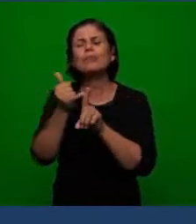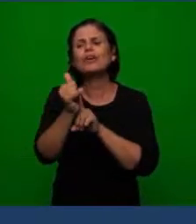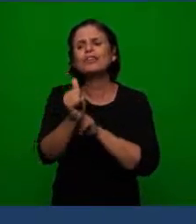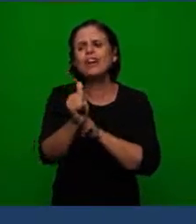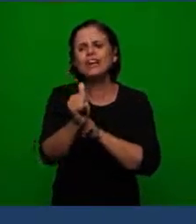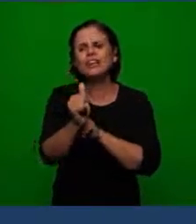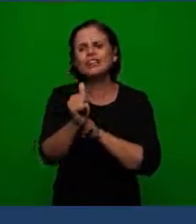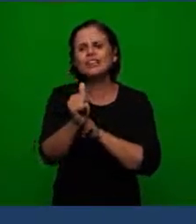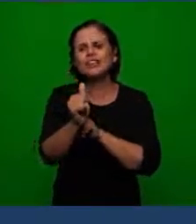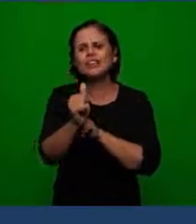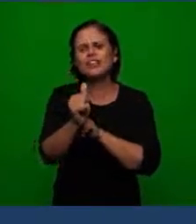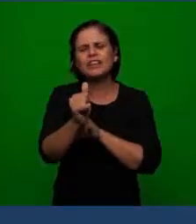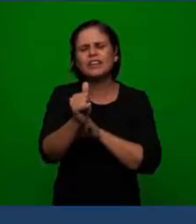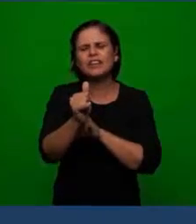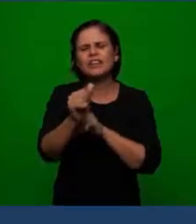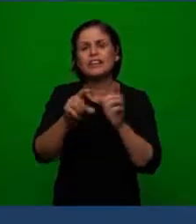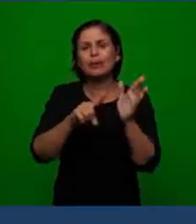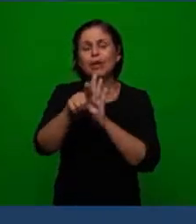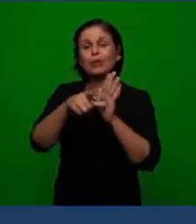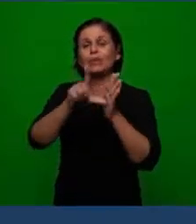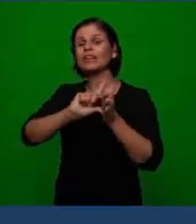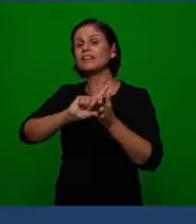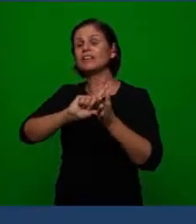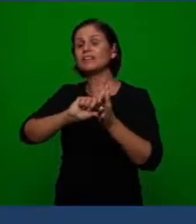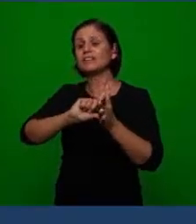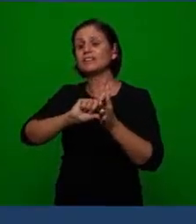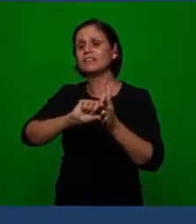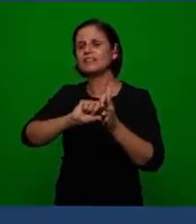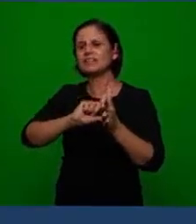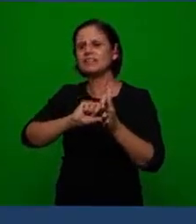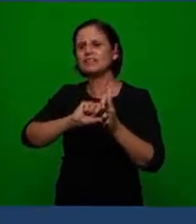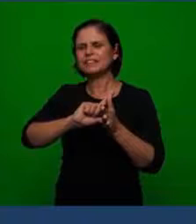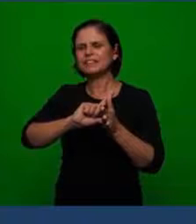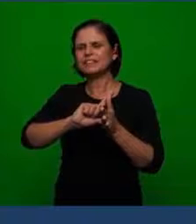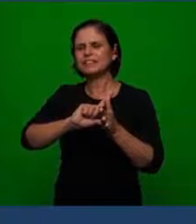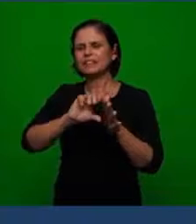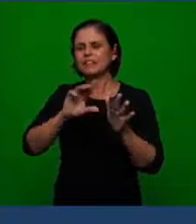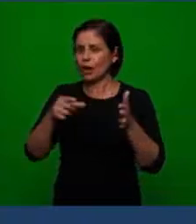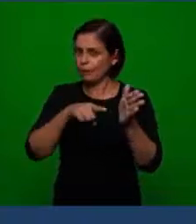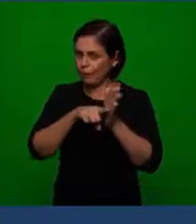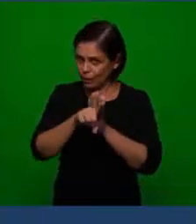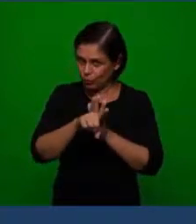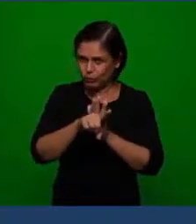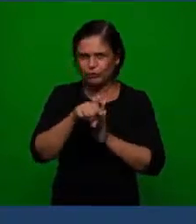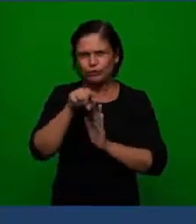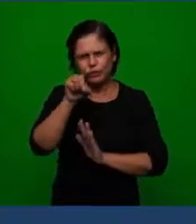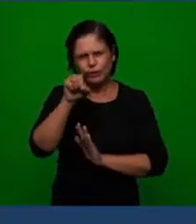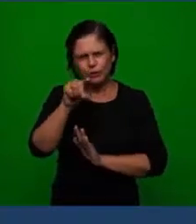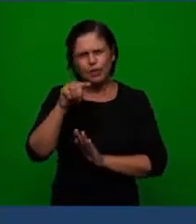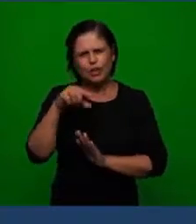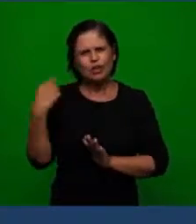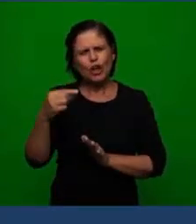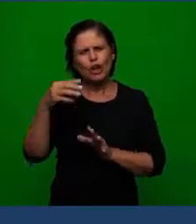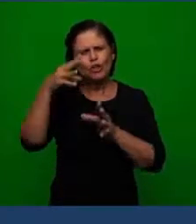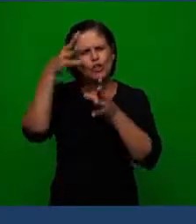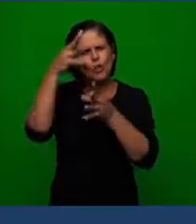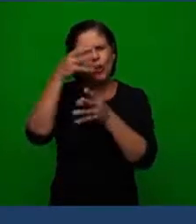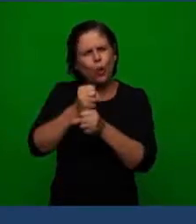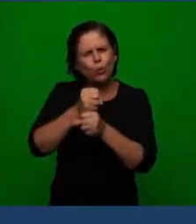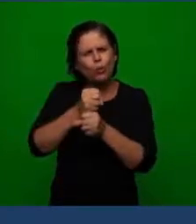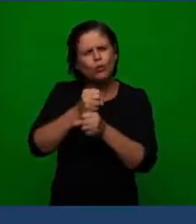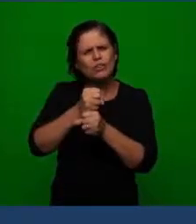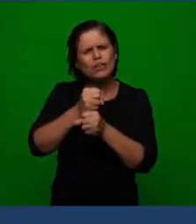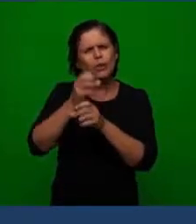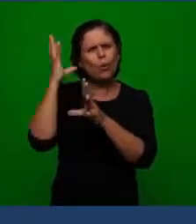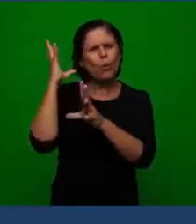prophetically that was established between the previous question so what is the